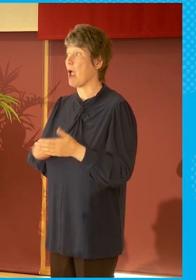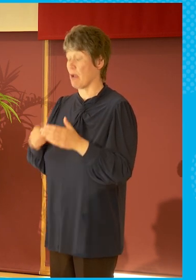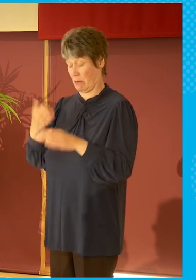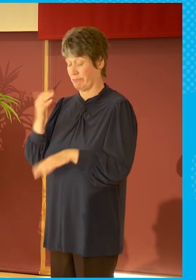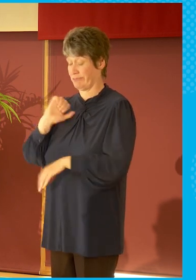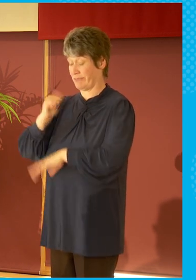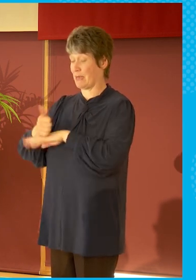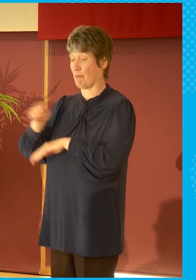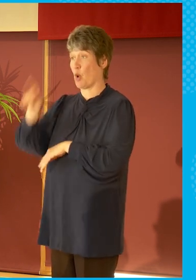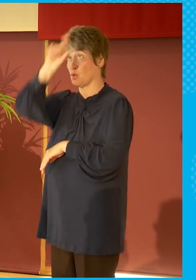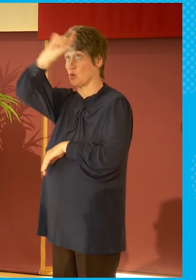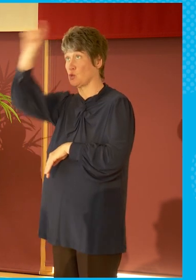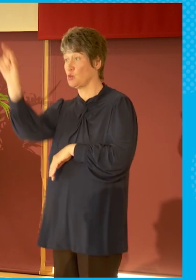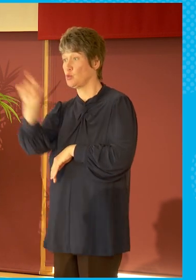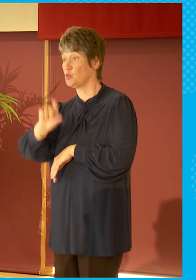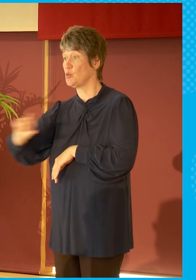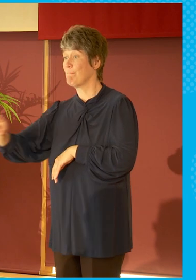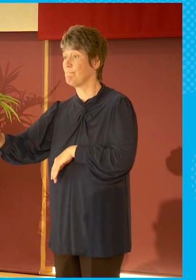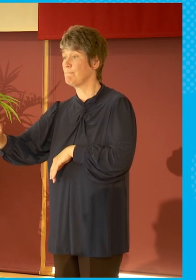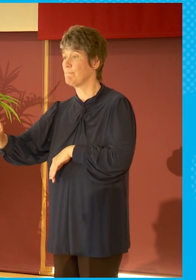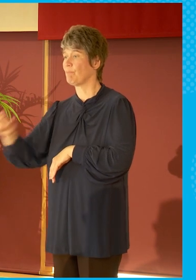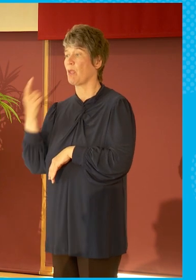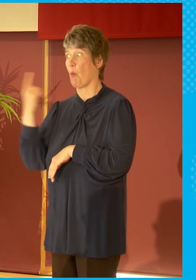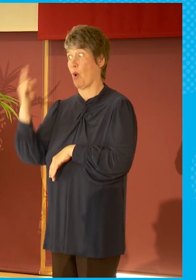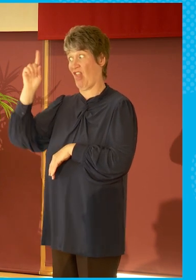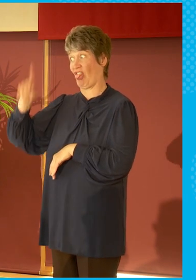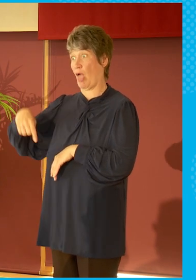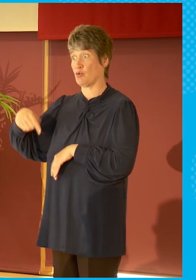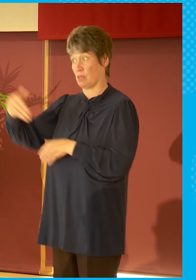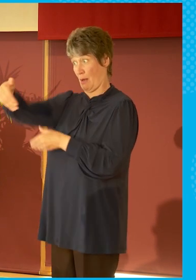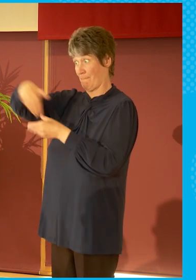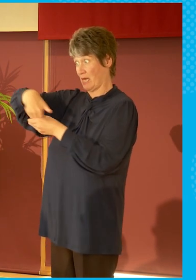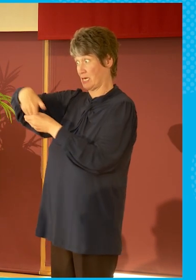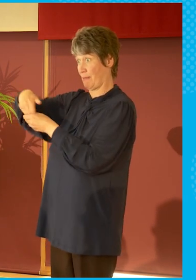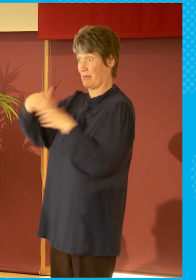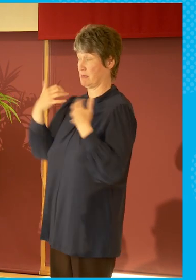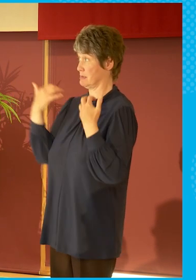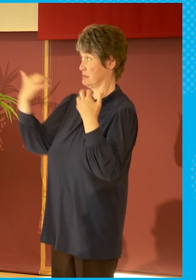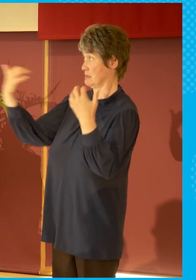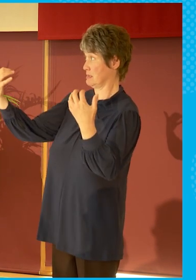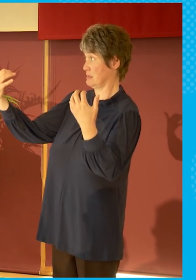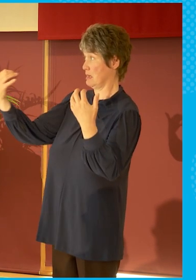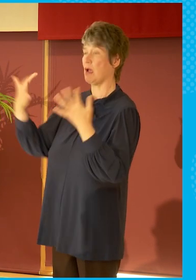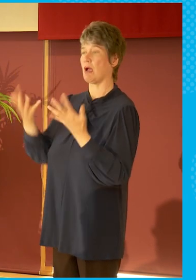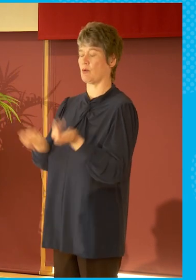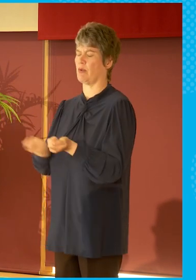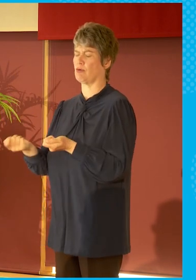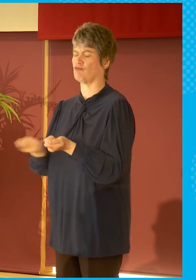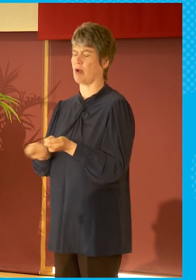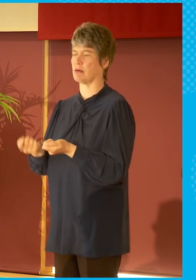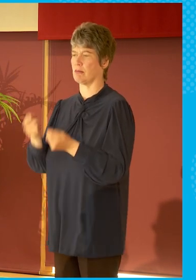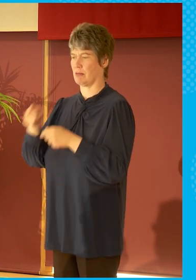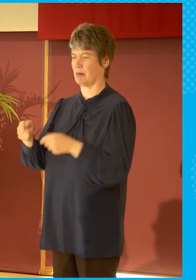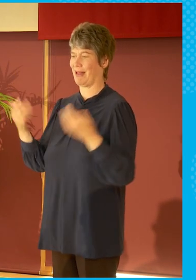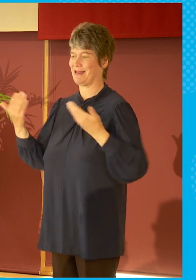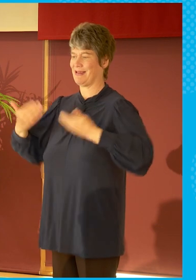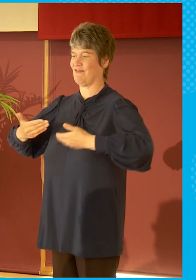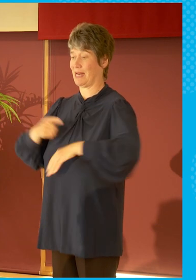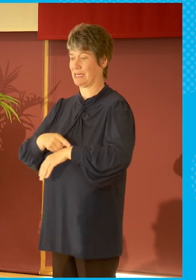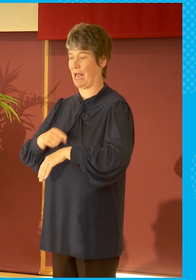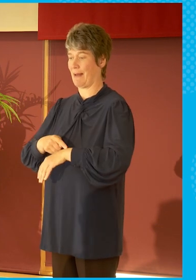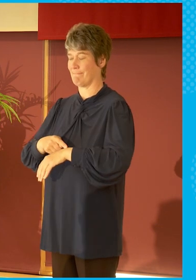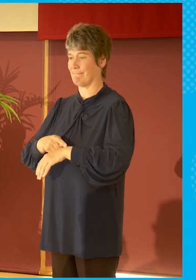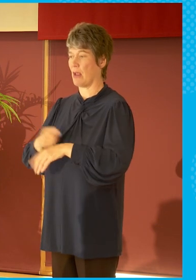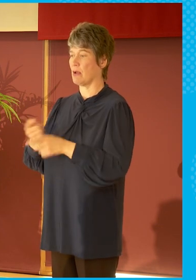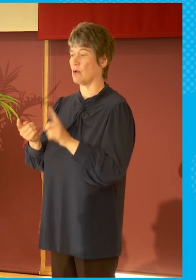and we reach out to different groups and we run them in the evening. And it's people who work in STV. It's run by my